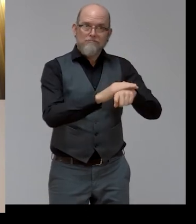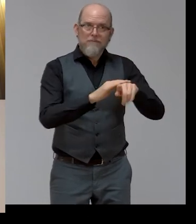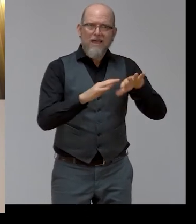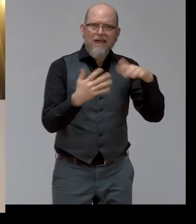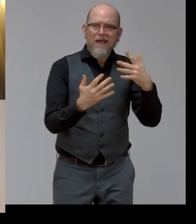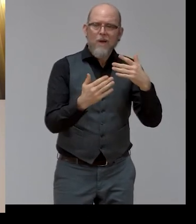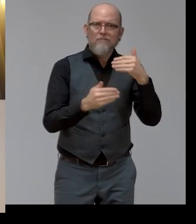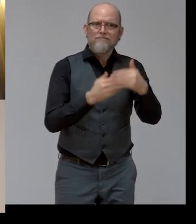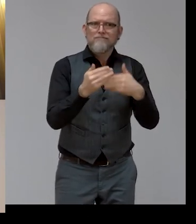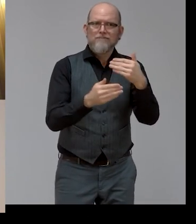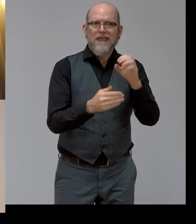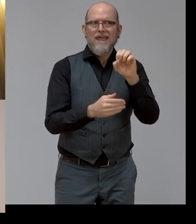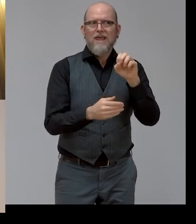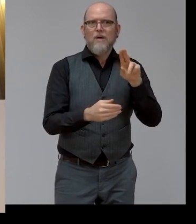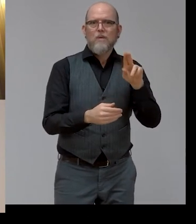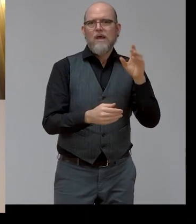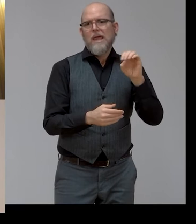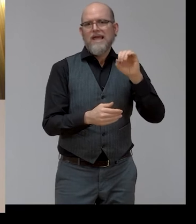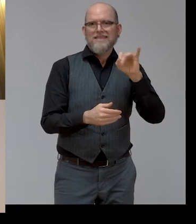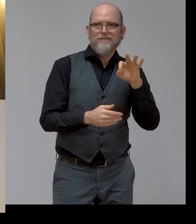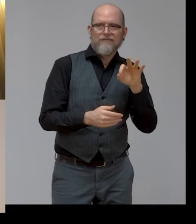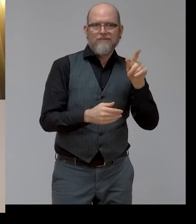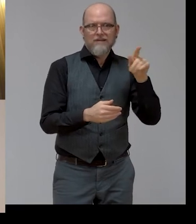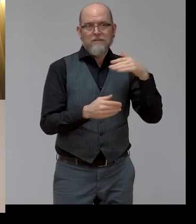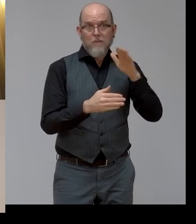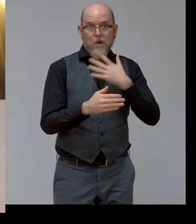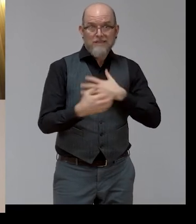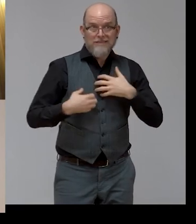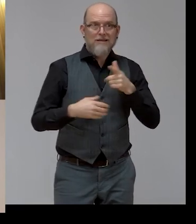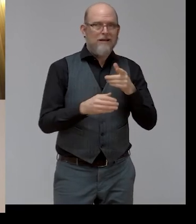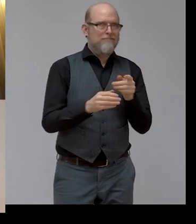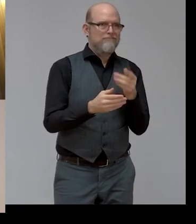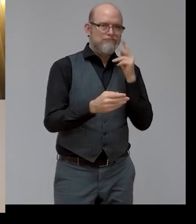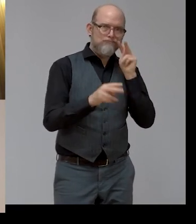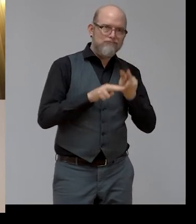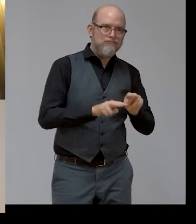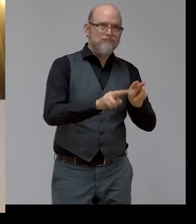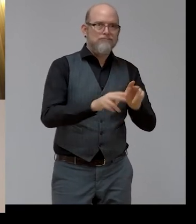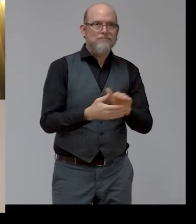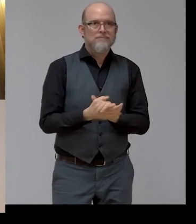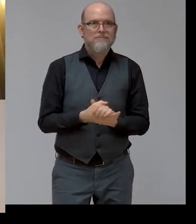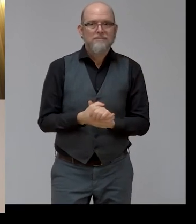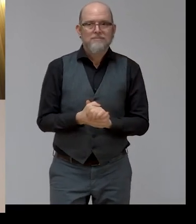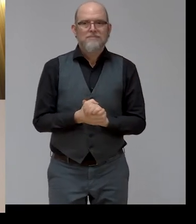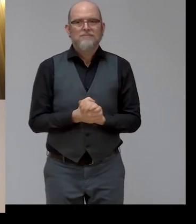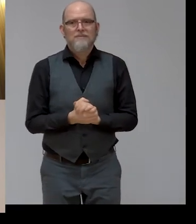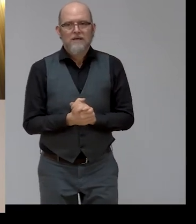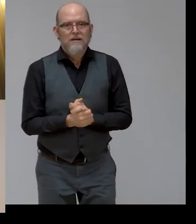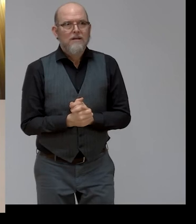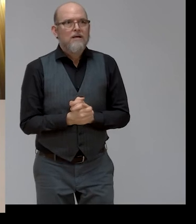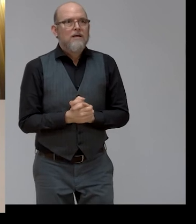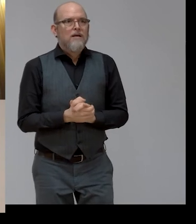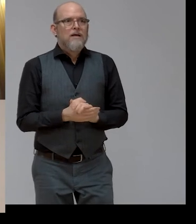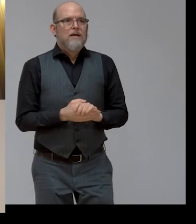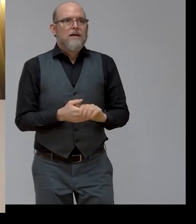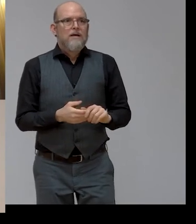the European Union. Gerard, you are a special rapporteur, UN special rapporteur. You have a